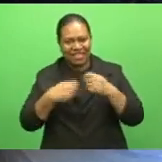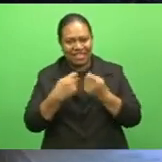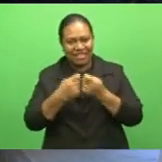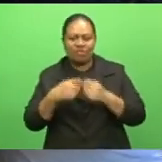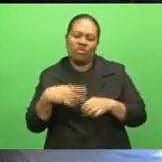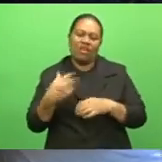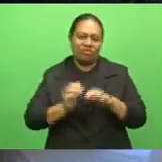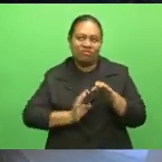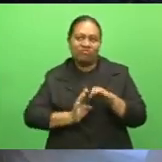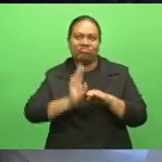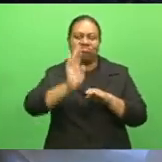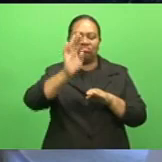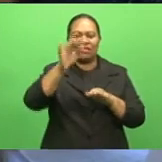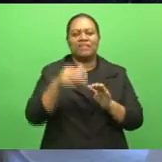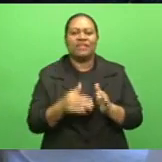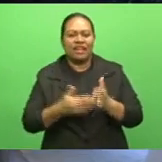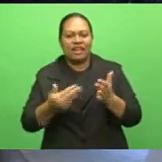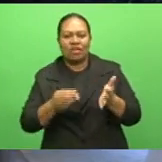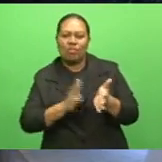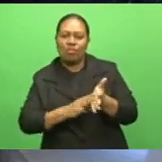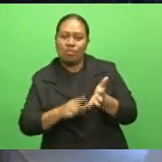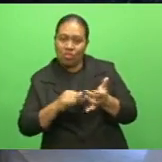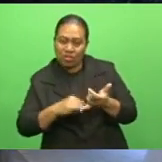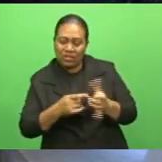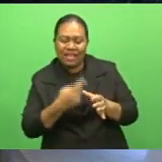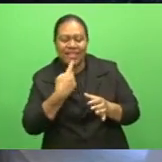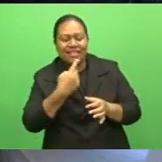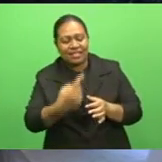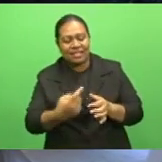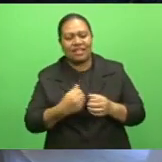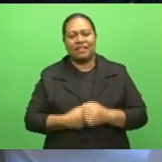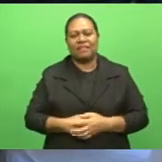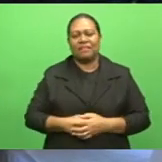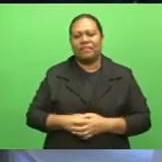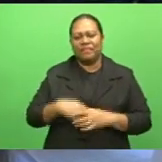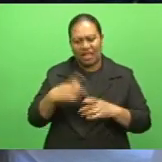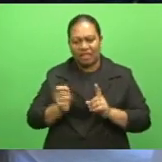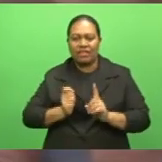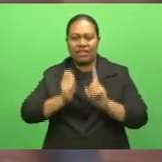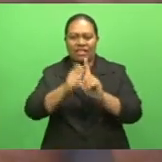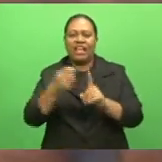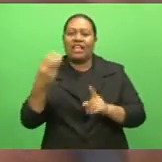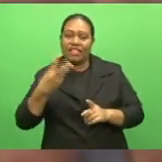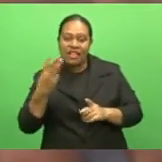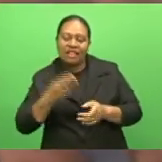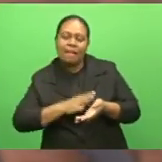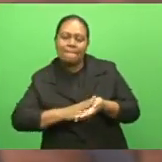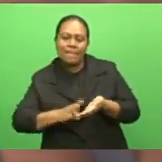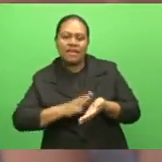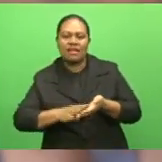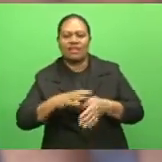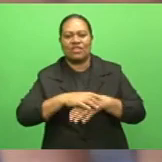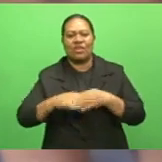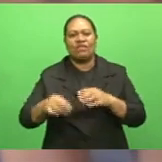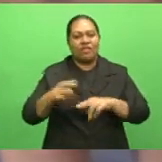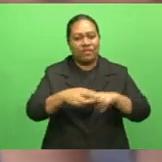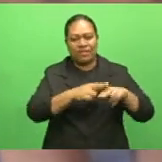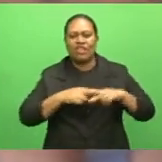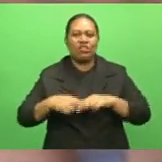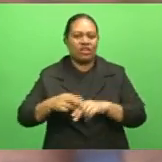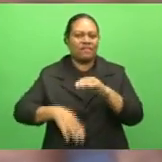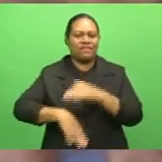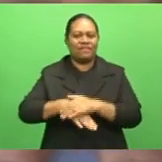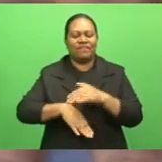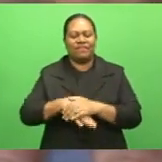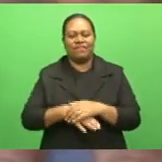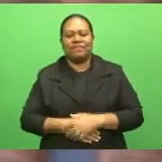heights. Moussa has also revealed that they have set a target of around $13 million for the Fiji FA net assets.